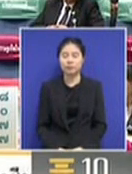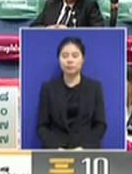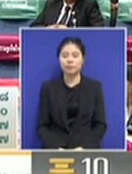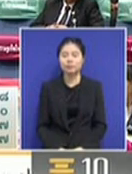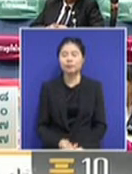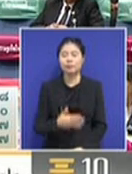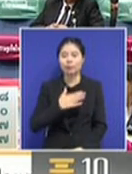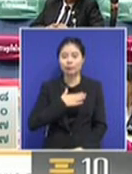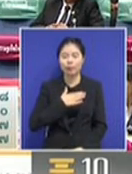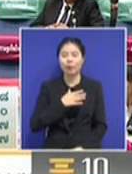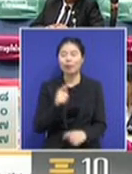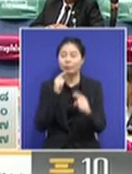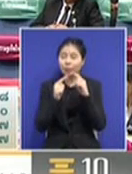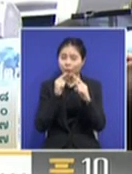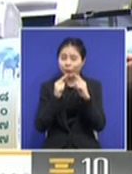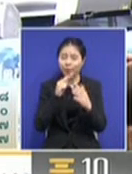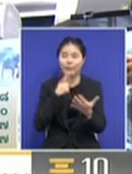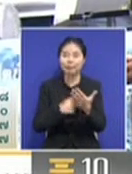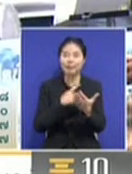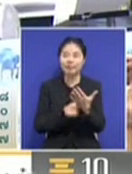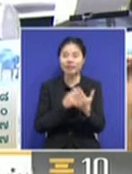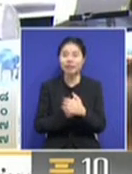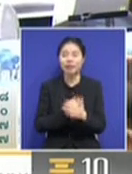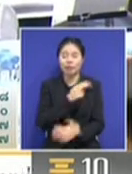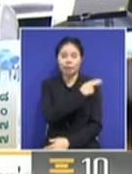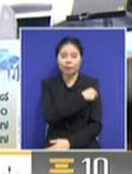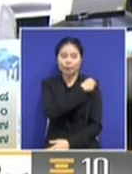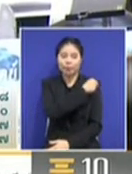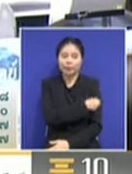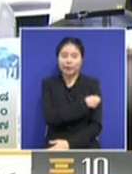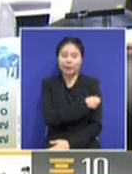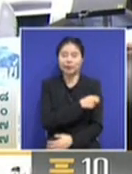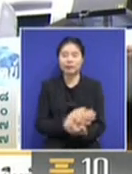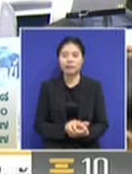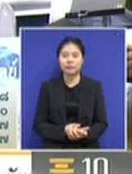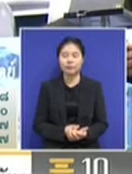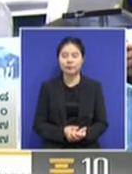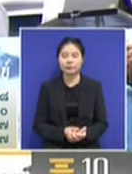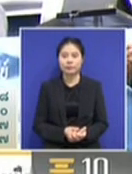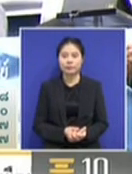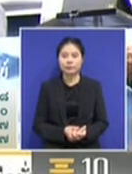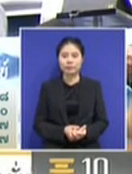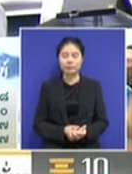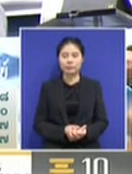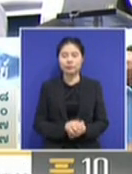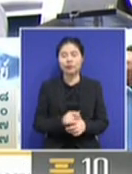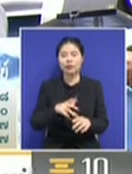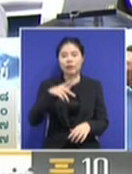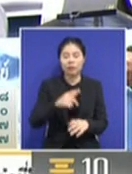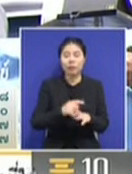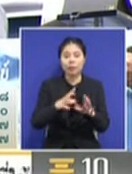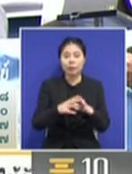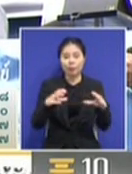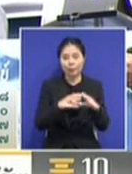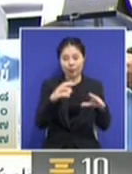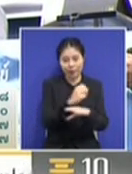the Future Forward Party to have a debate about why on the qualification of the